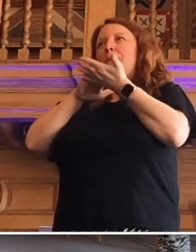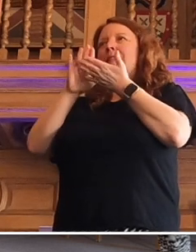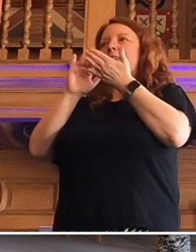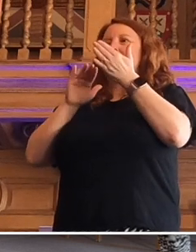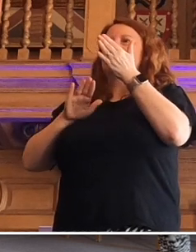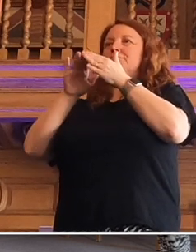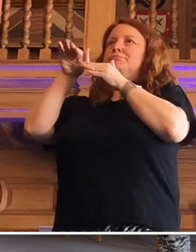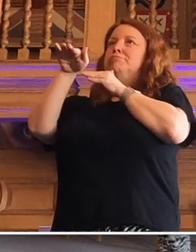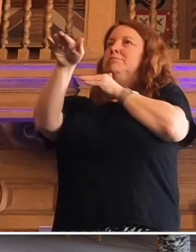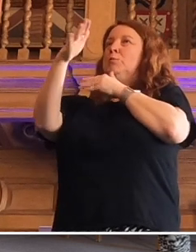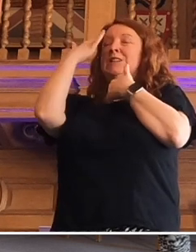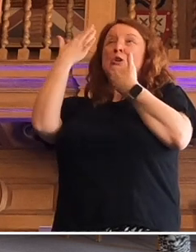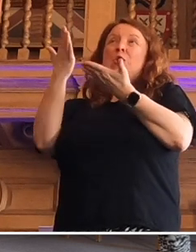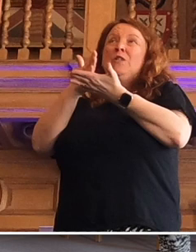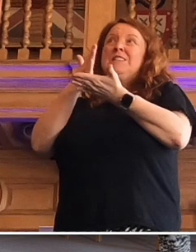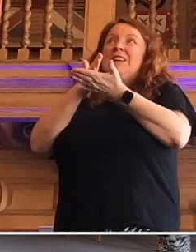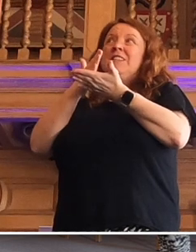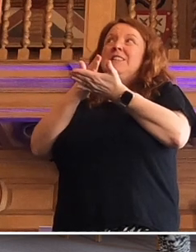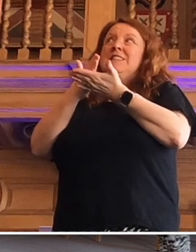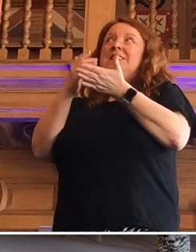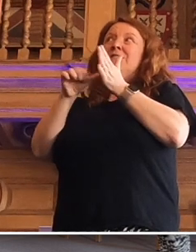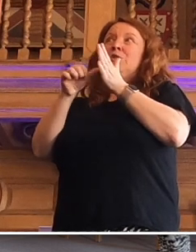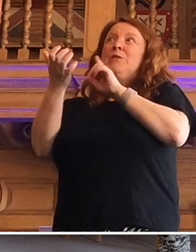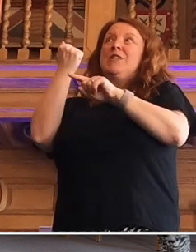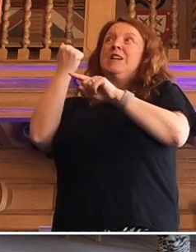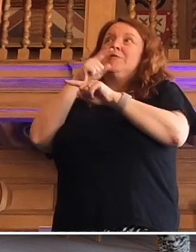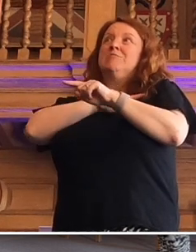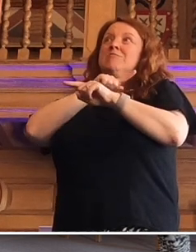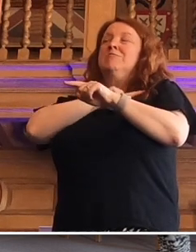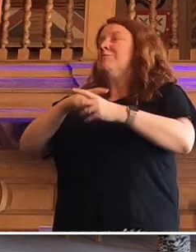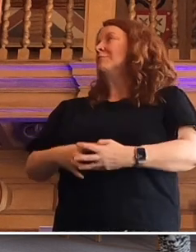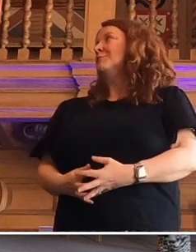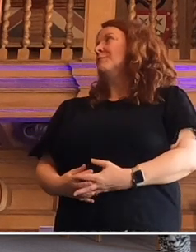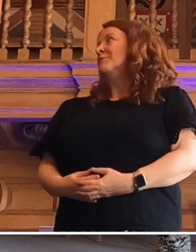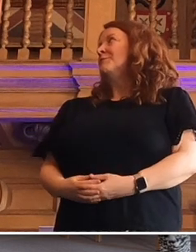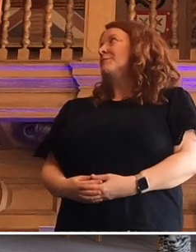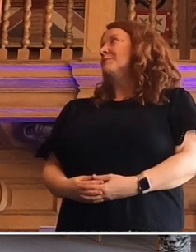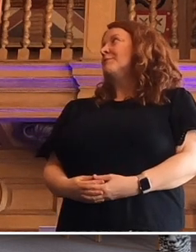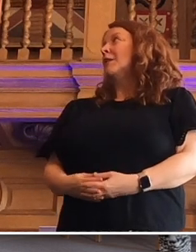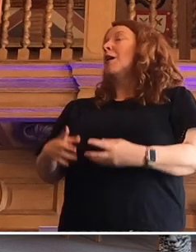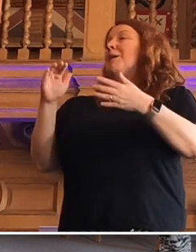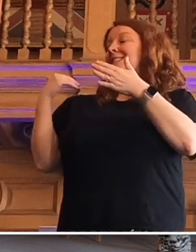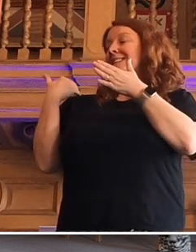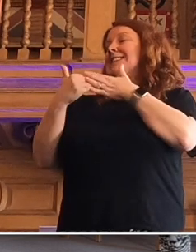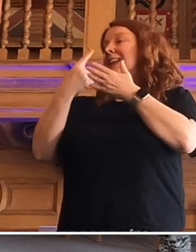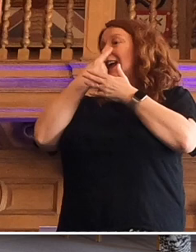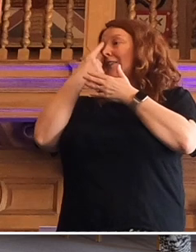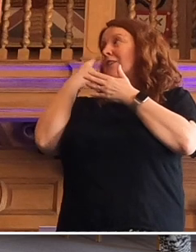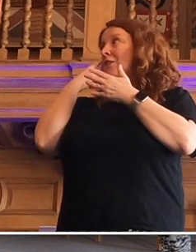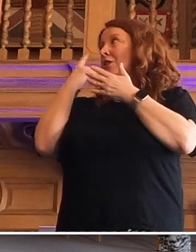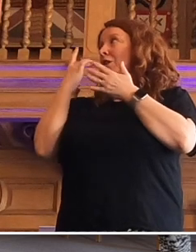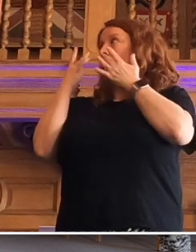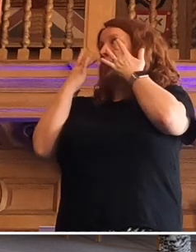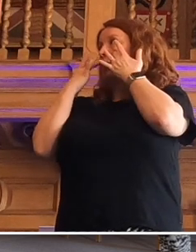experiment, difficult to establish causation. Subsequent evidence shows that those